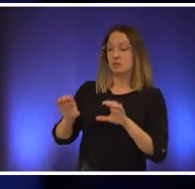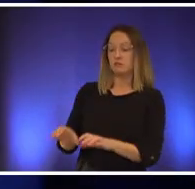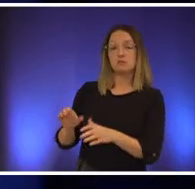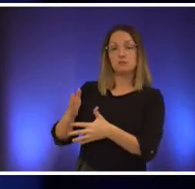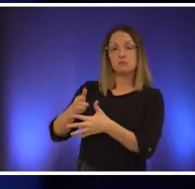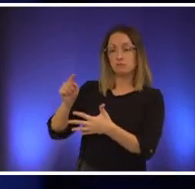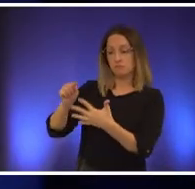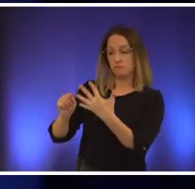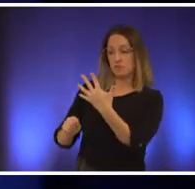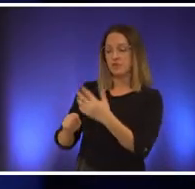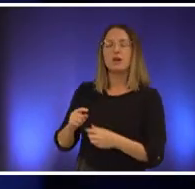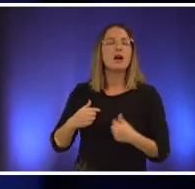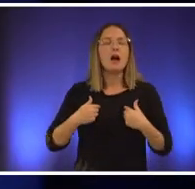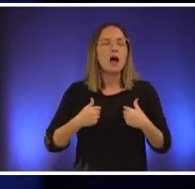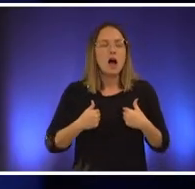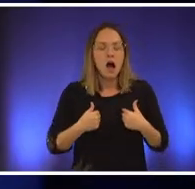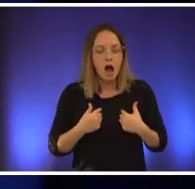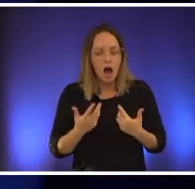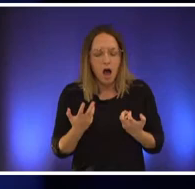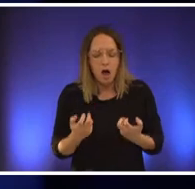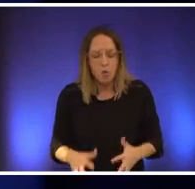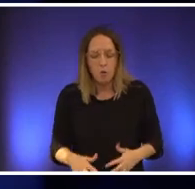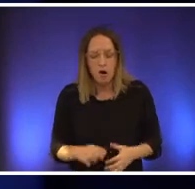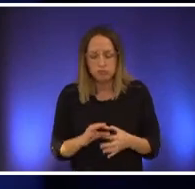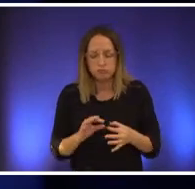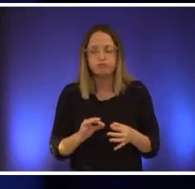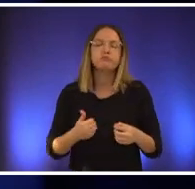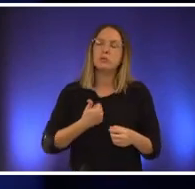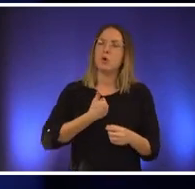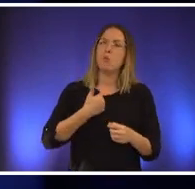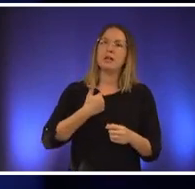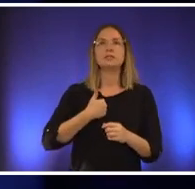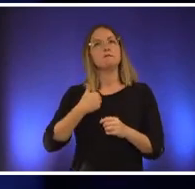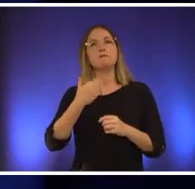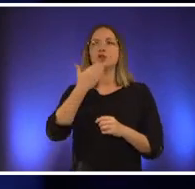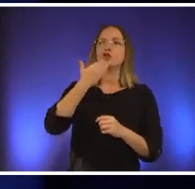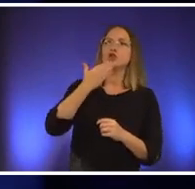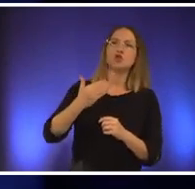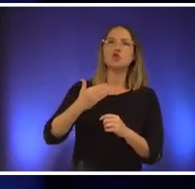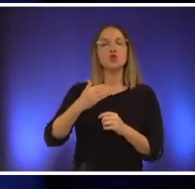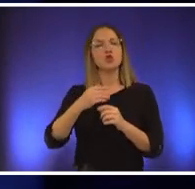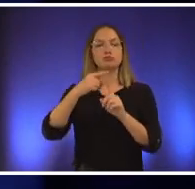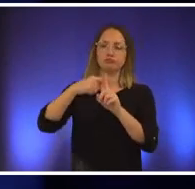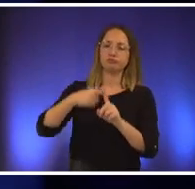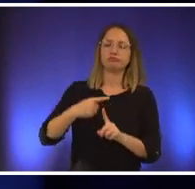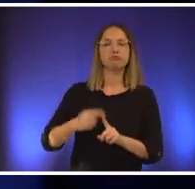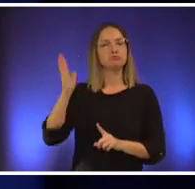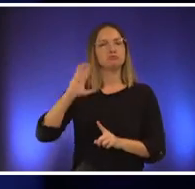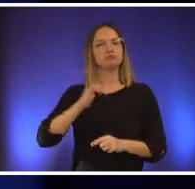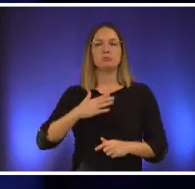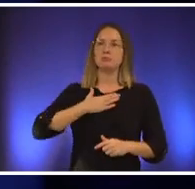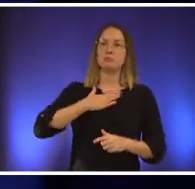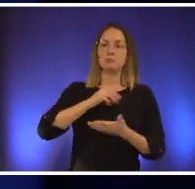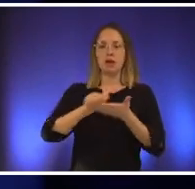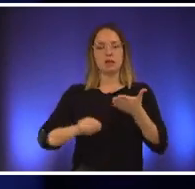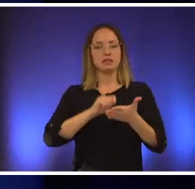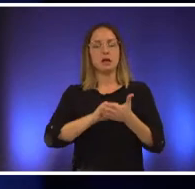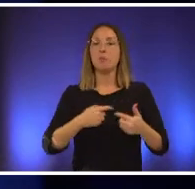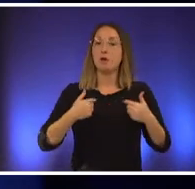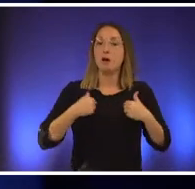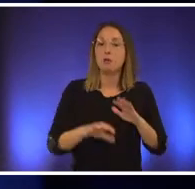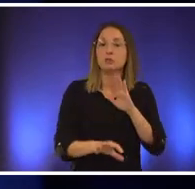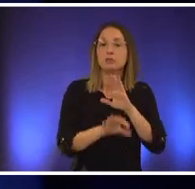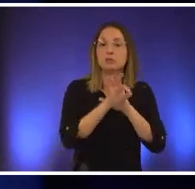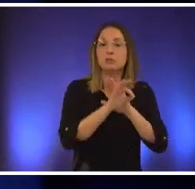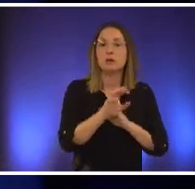because i want to just say i've done a lot of good things in the past you know when i got elected mayor there were only four places